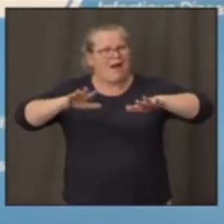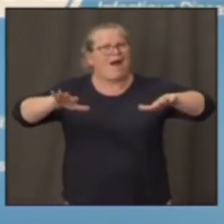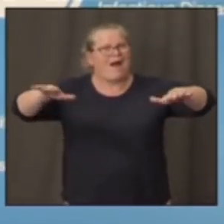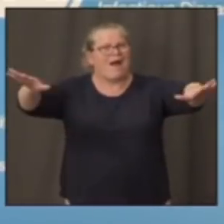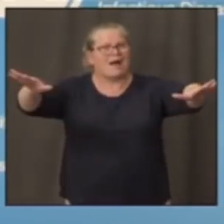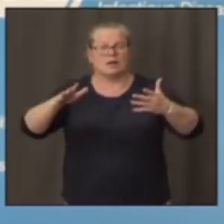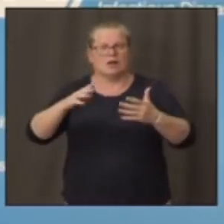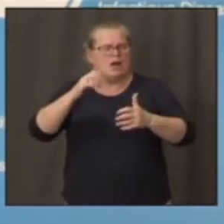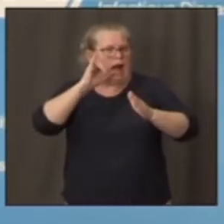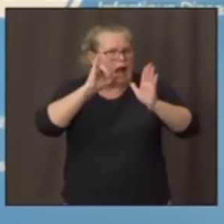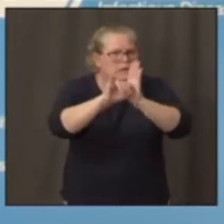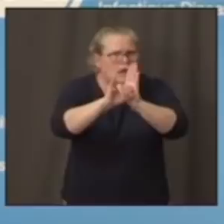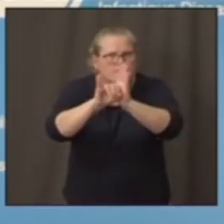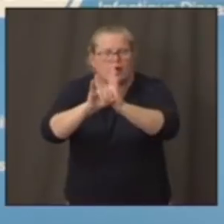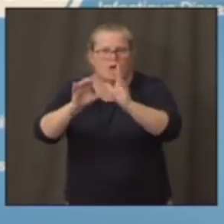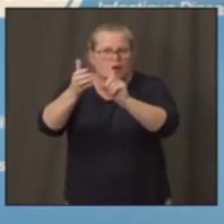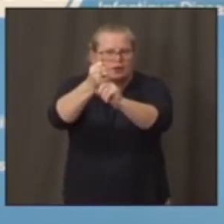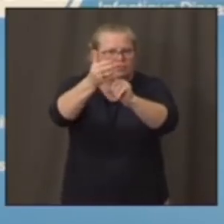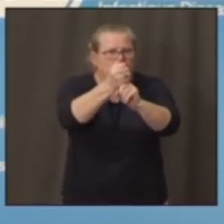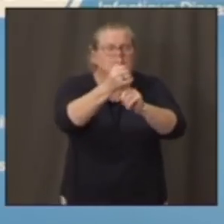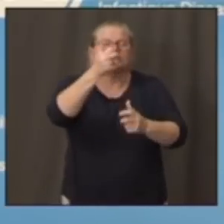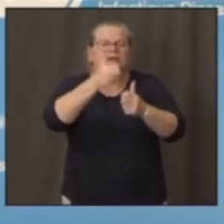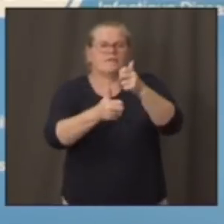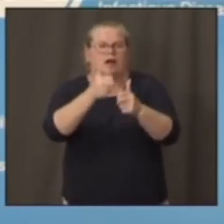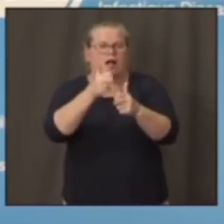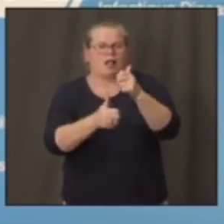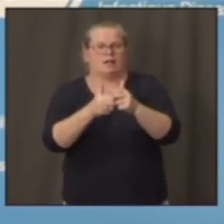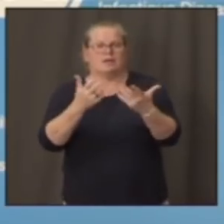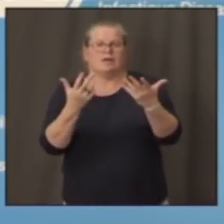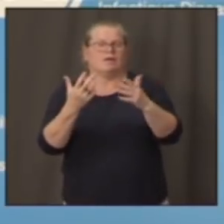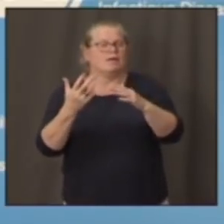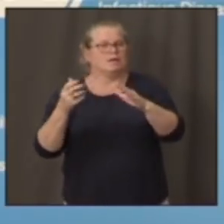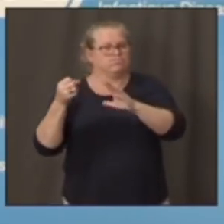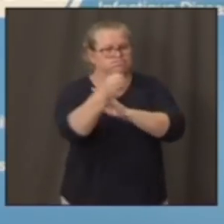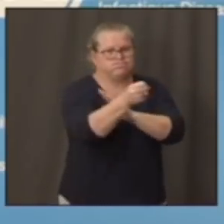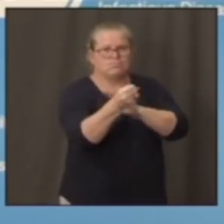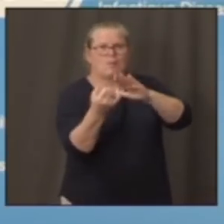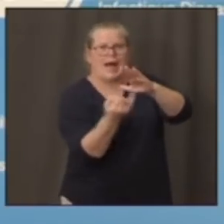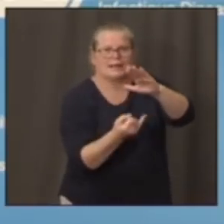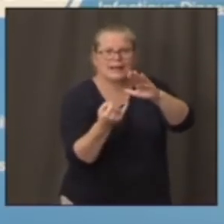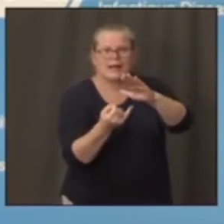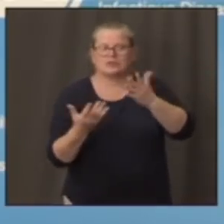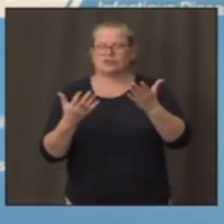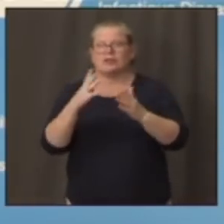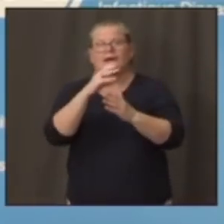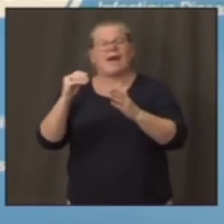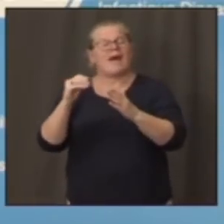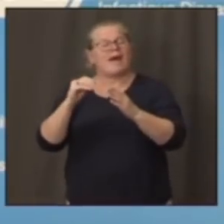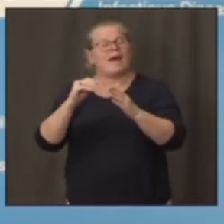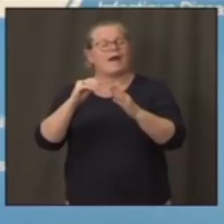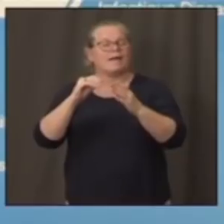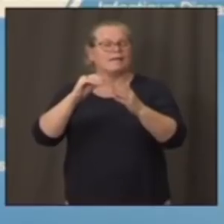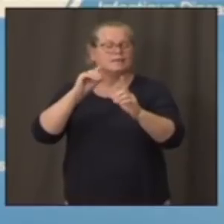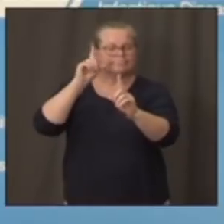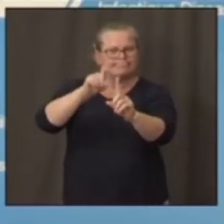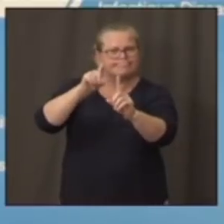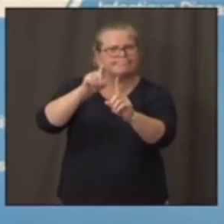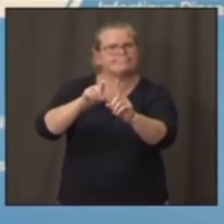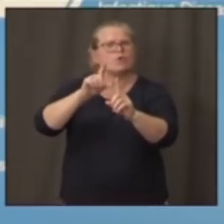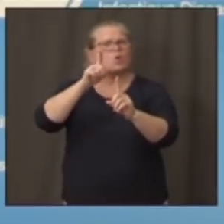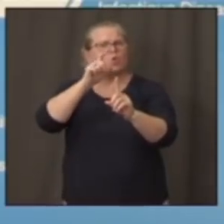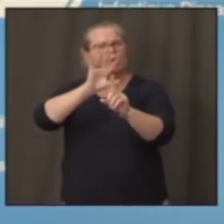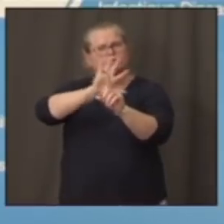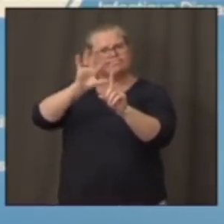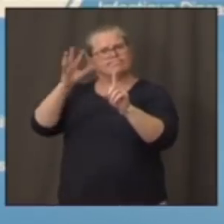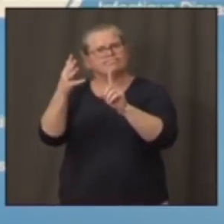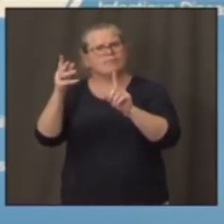it's difficult to do identification, isolation, and contact tracing. So what Dr. Birx was saying, it becomes much